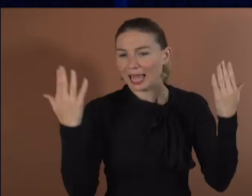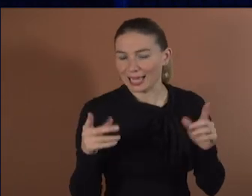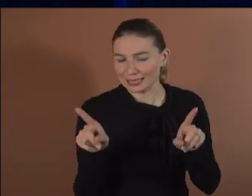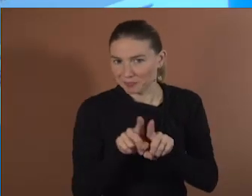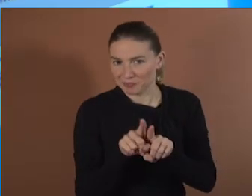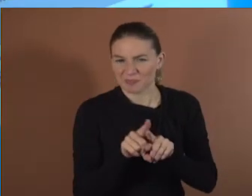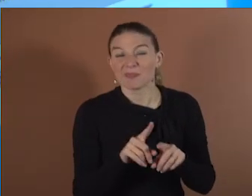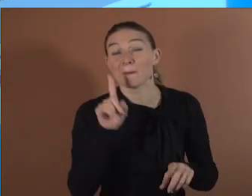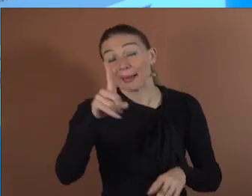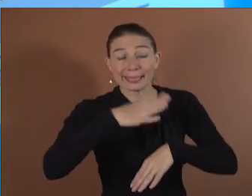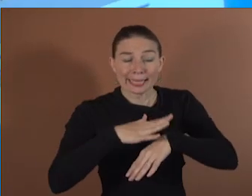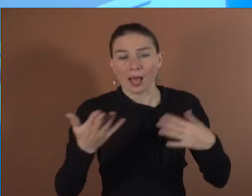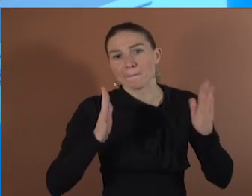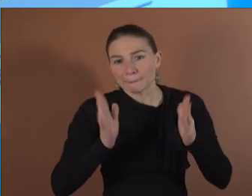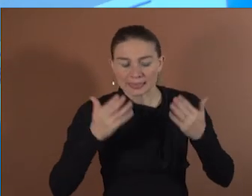in the nights and in the weekends.